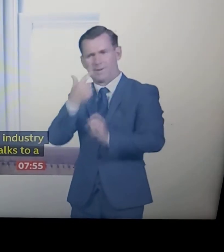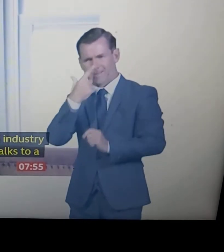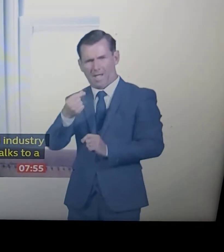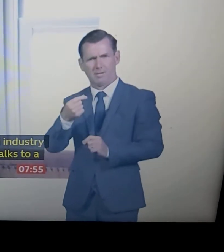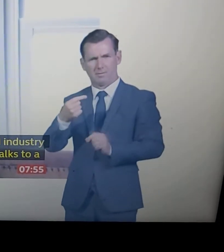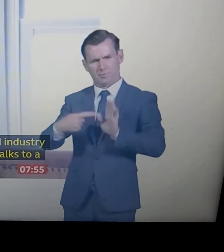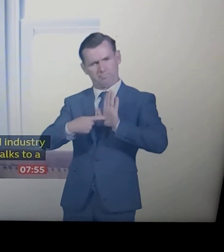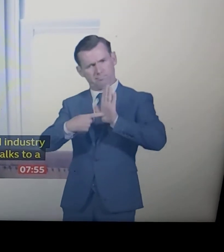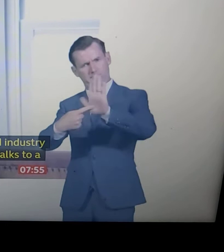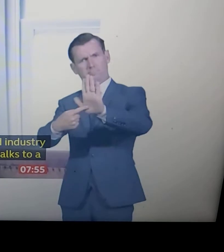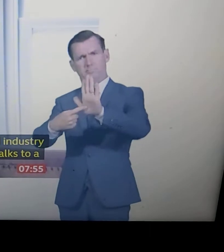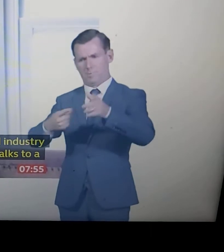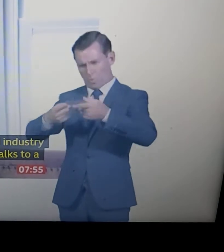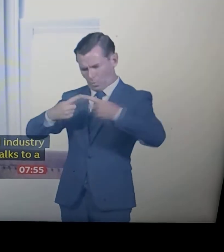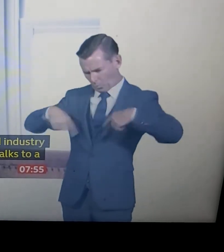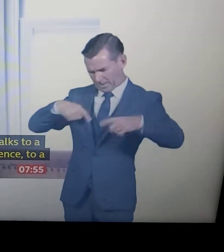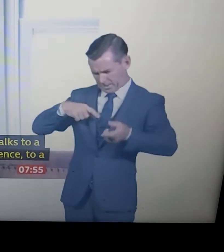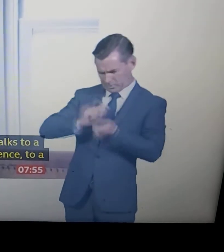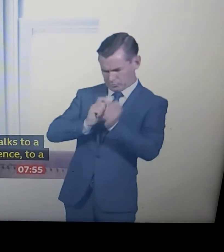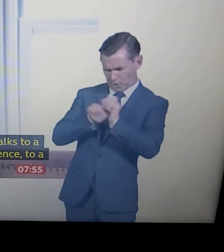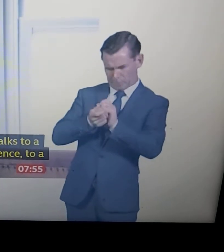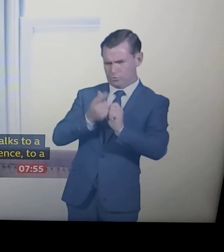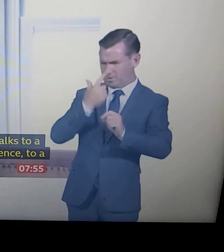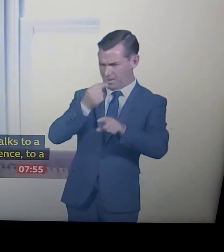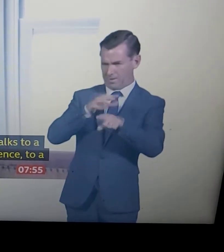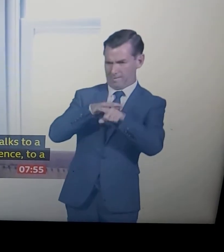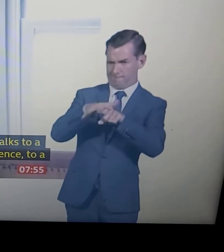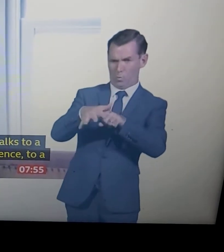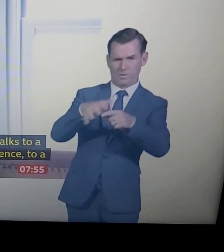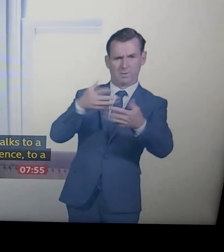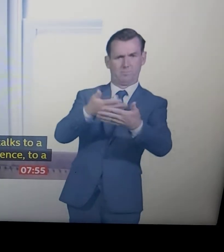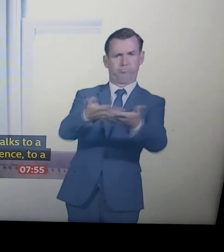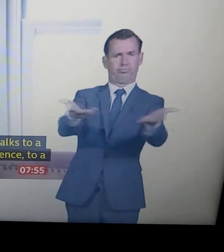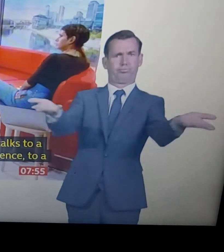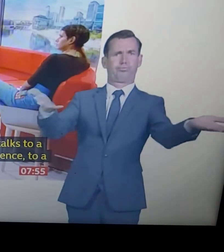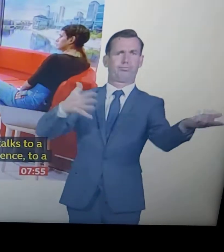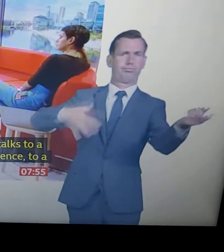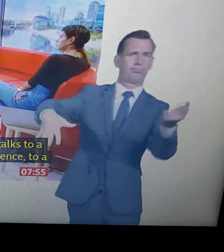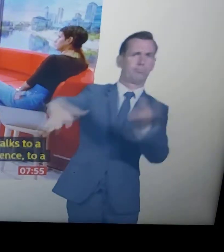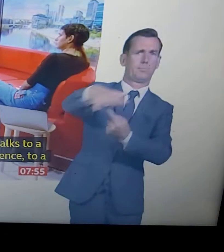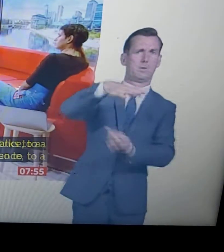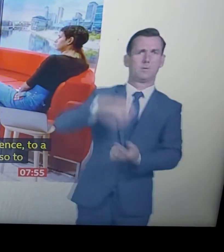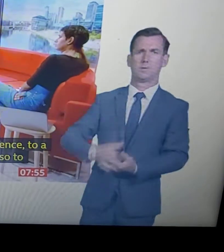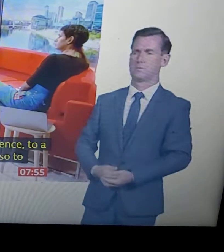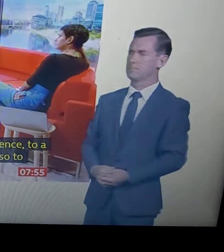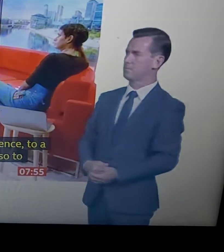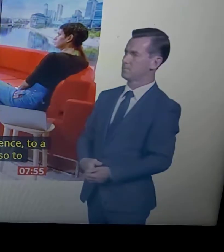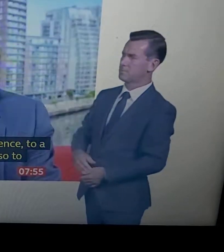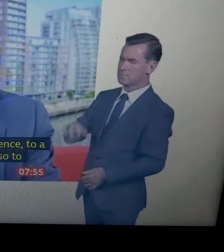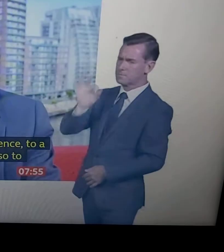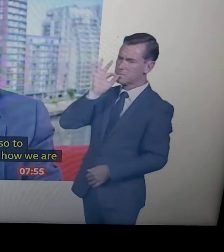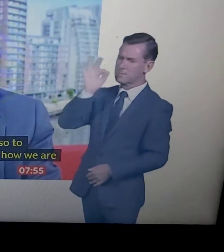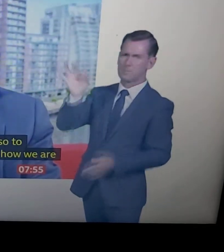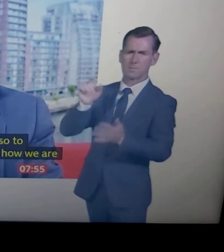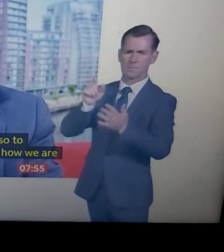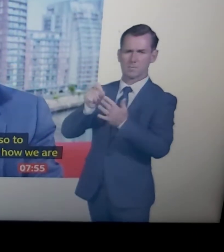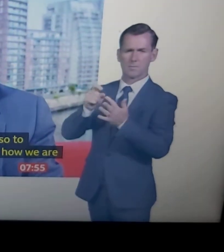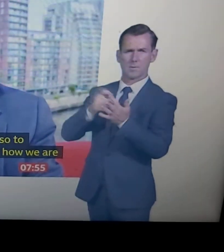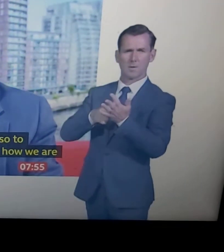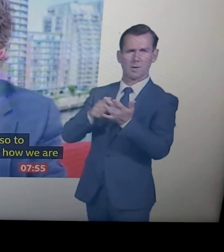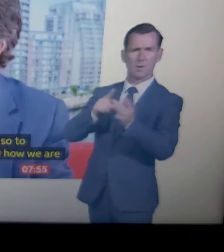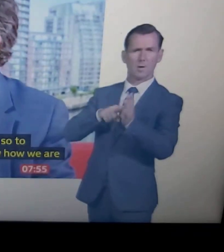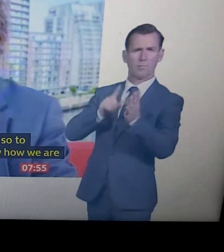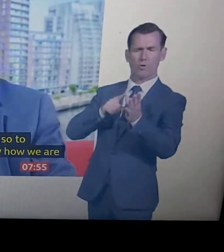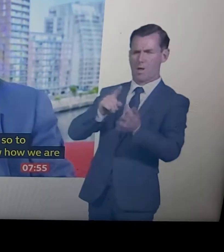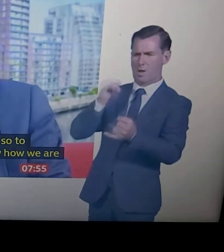I think, will also have an influence on society as well. Priya, just a last thought from you. I mean, obviously, you talked about challenges in terms of diversity,